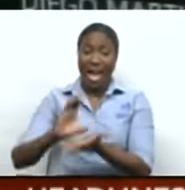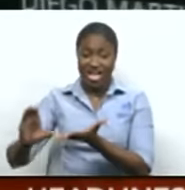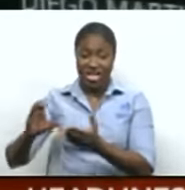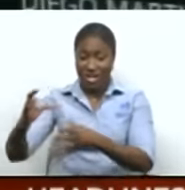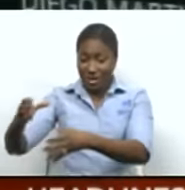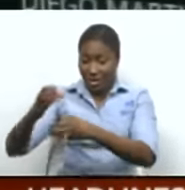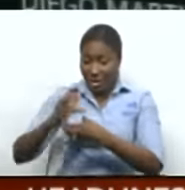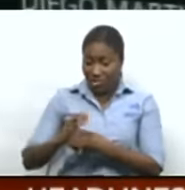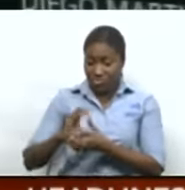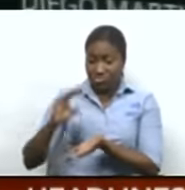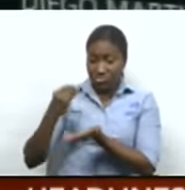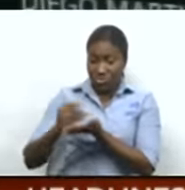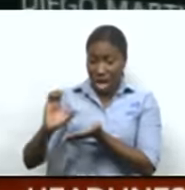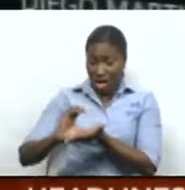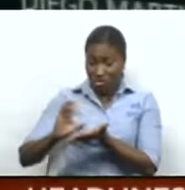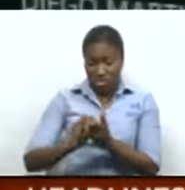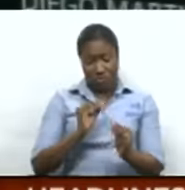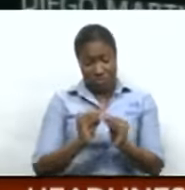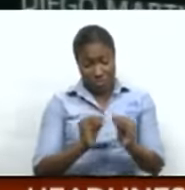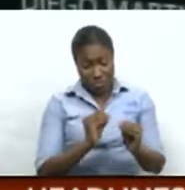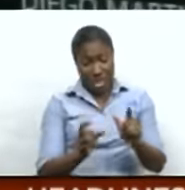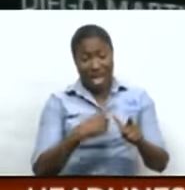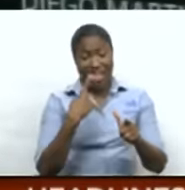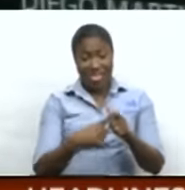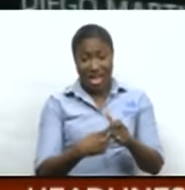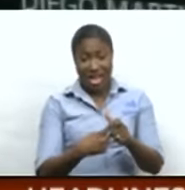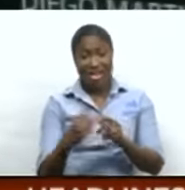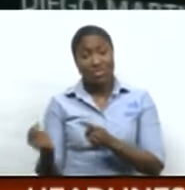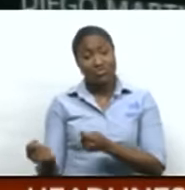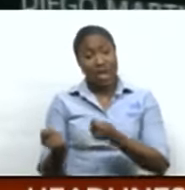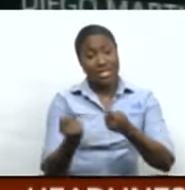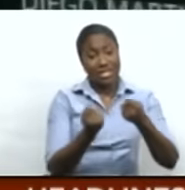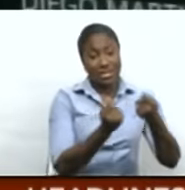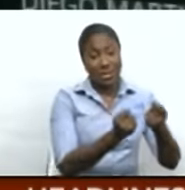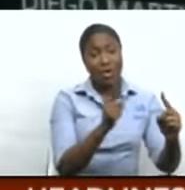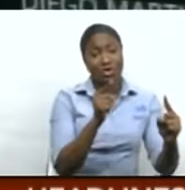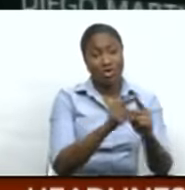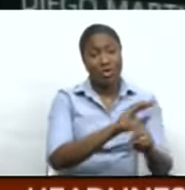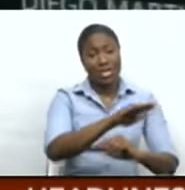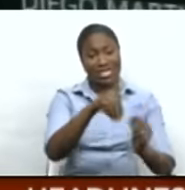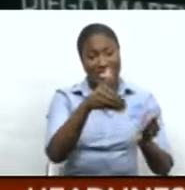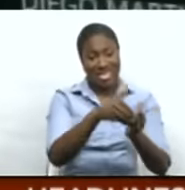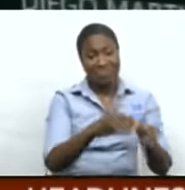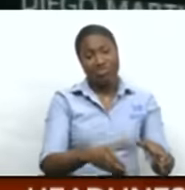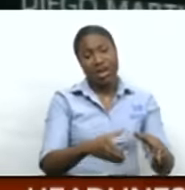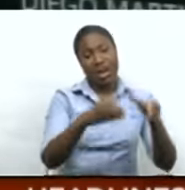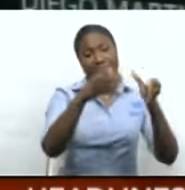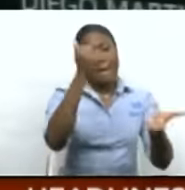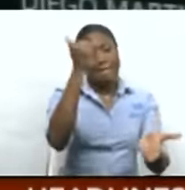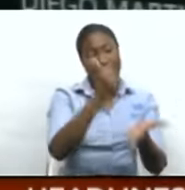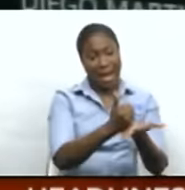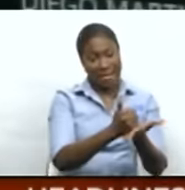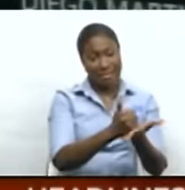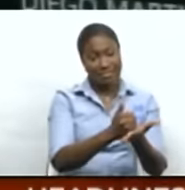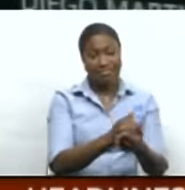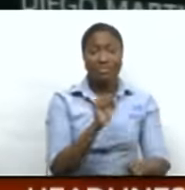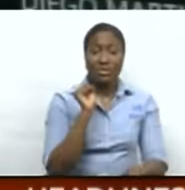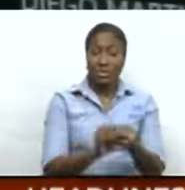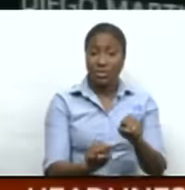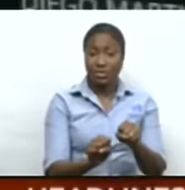district revenue offices which then have to be transported to the central bank. So there has been